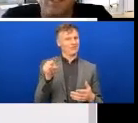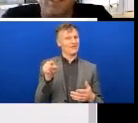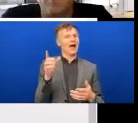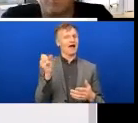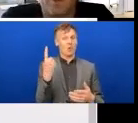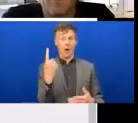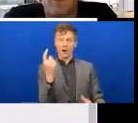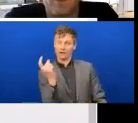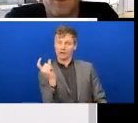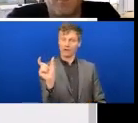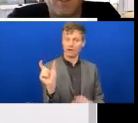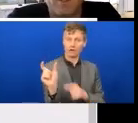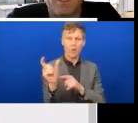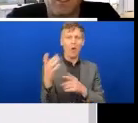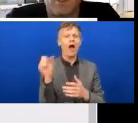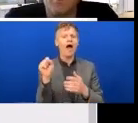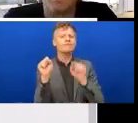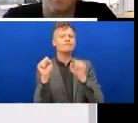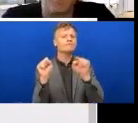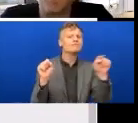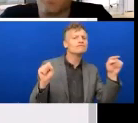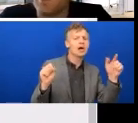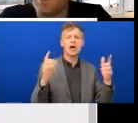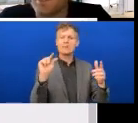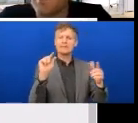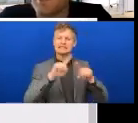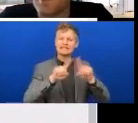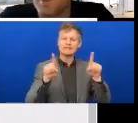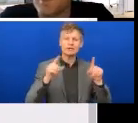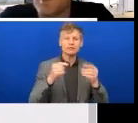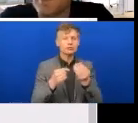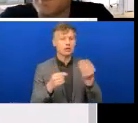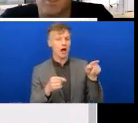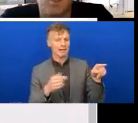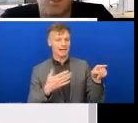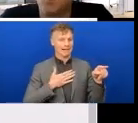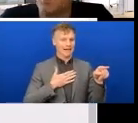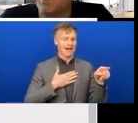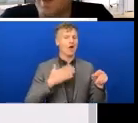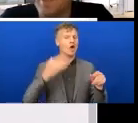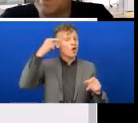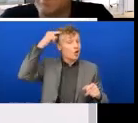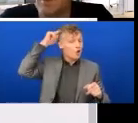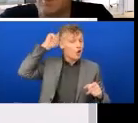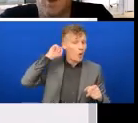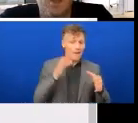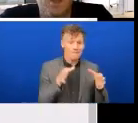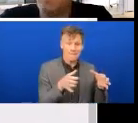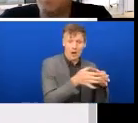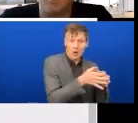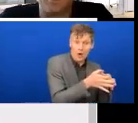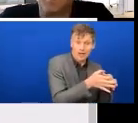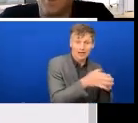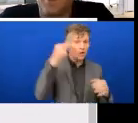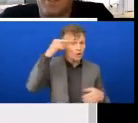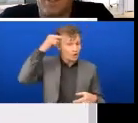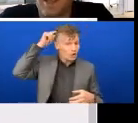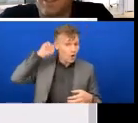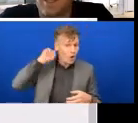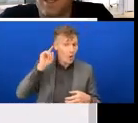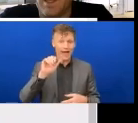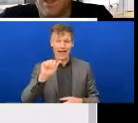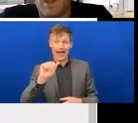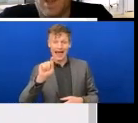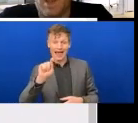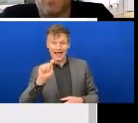that is used around neurodiversity. Some people prefer the term neuro minority, neuro atypical, just the abbreviation